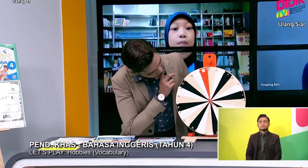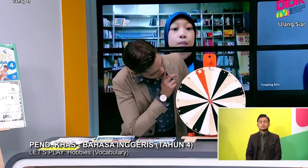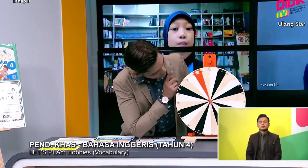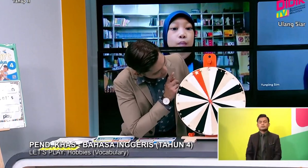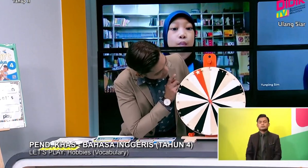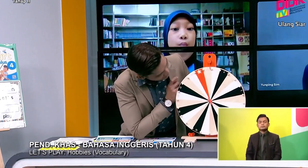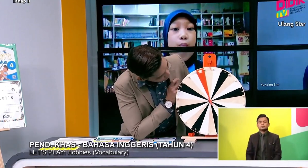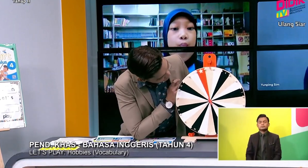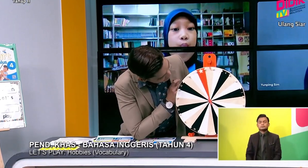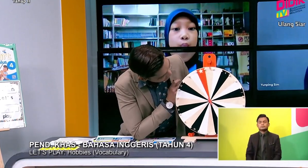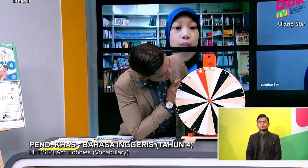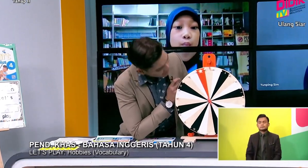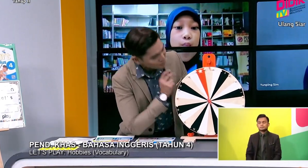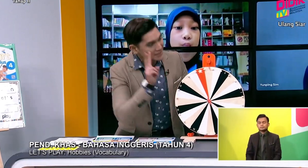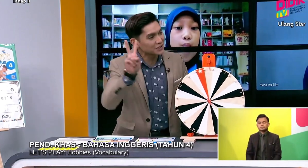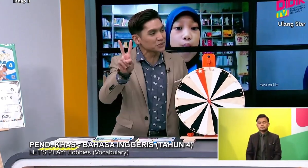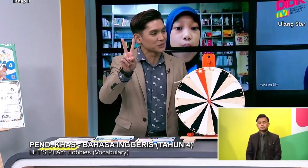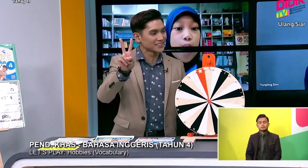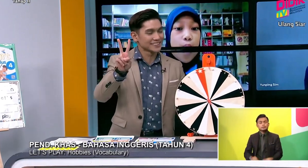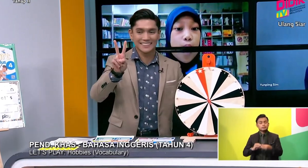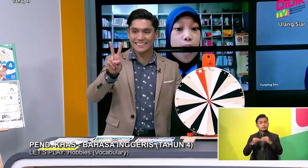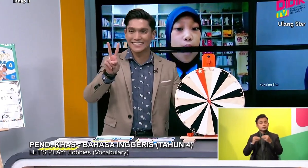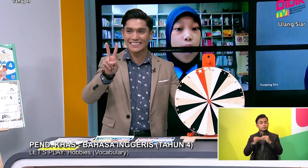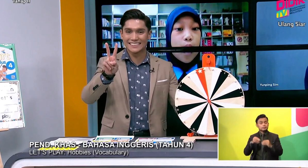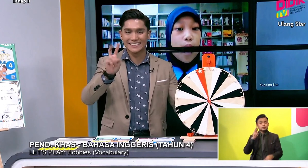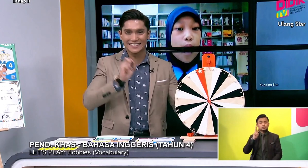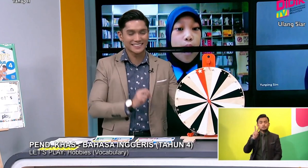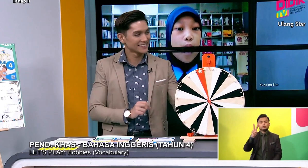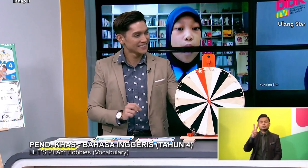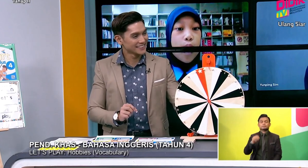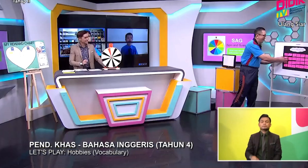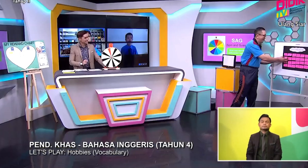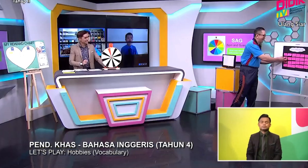And now it's at number 2 Number 2